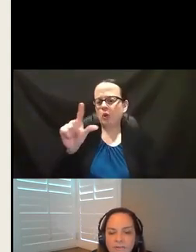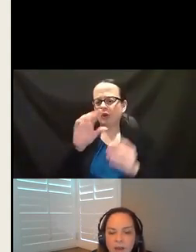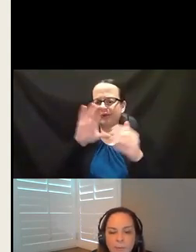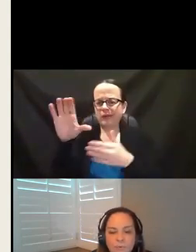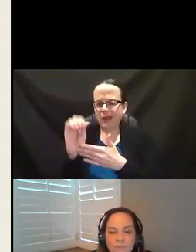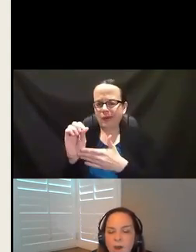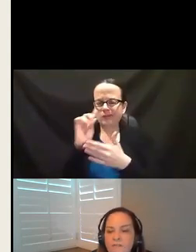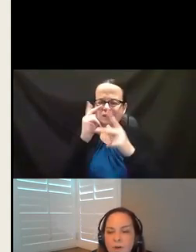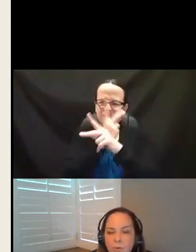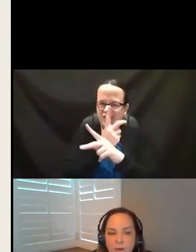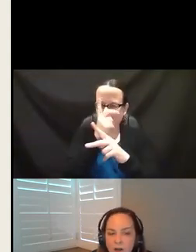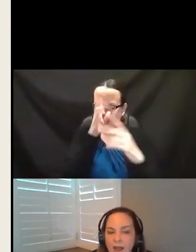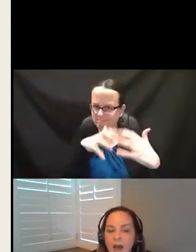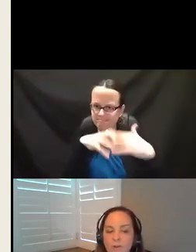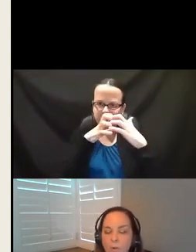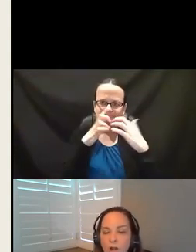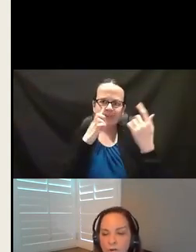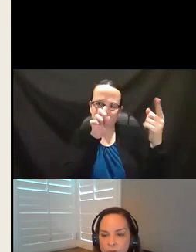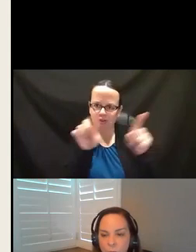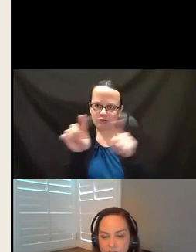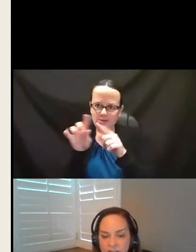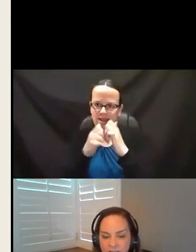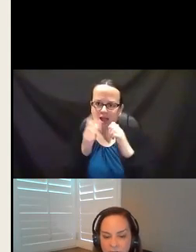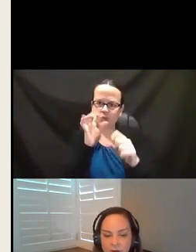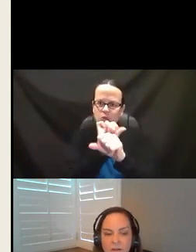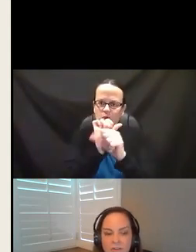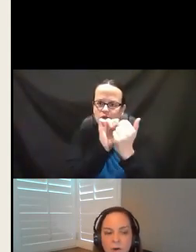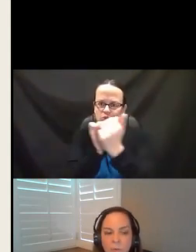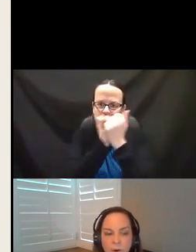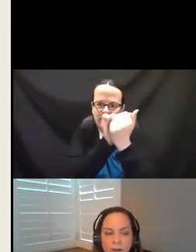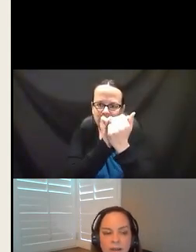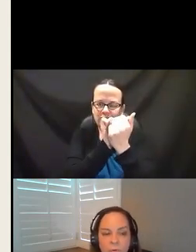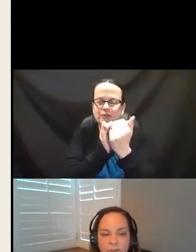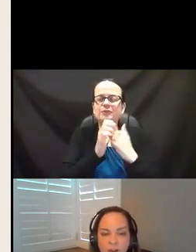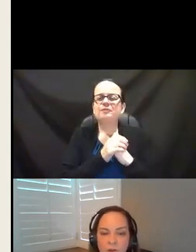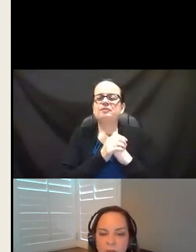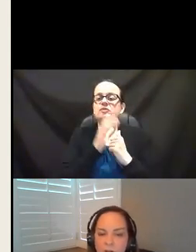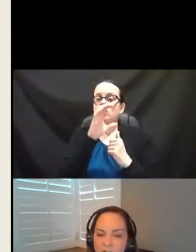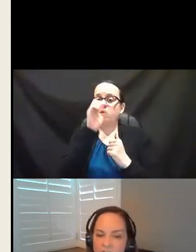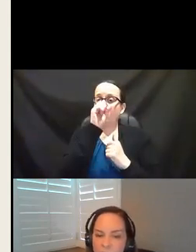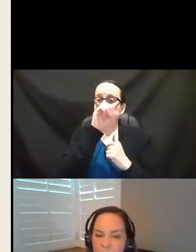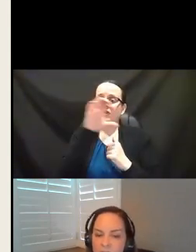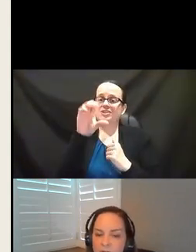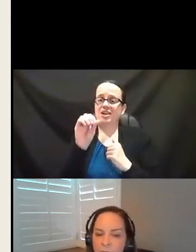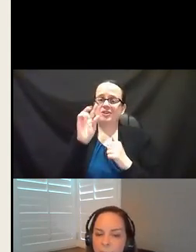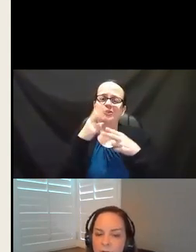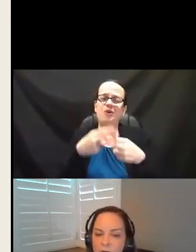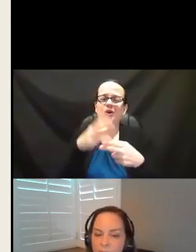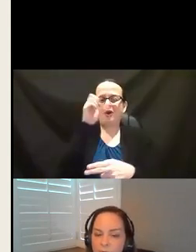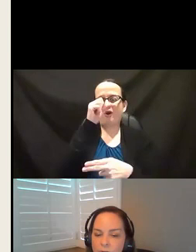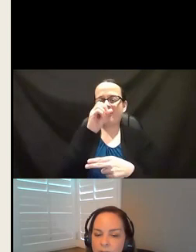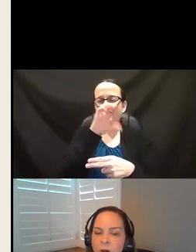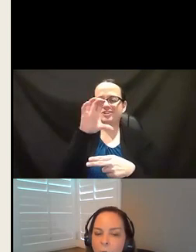and come up with some kind of an agreement on how you all are going to work together. So in Orange County, we call ours the Orange County Local